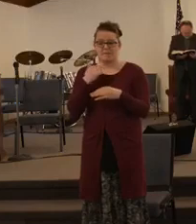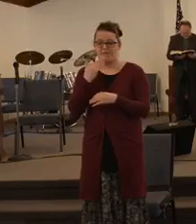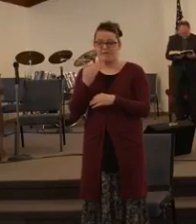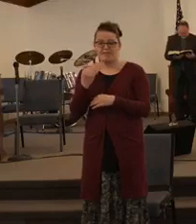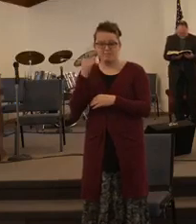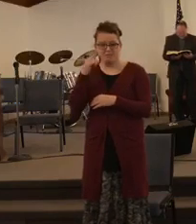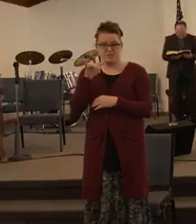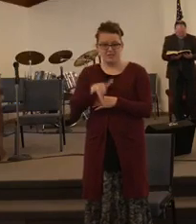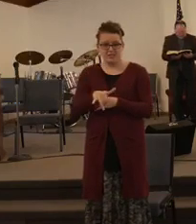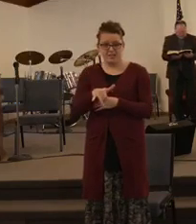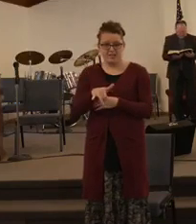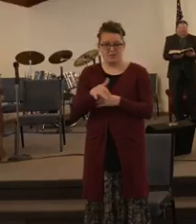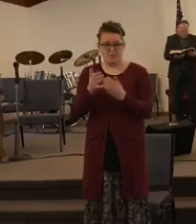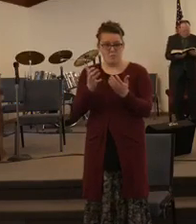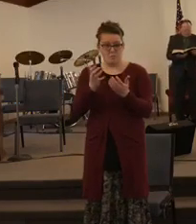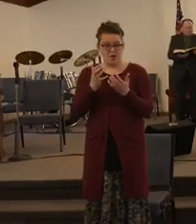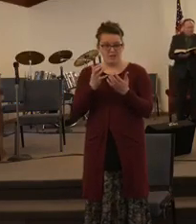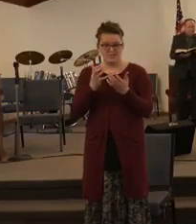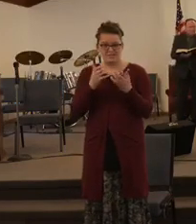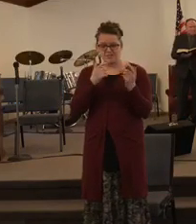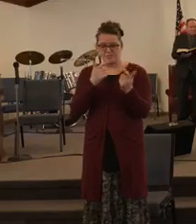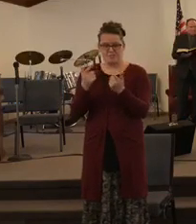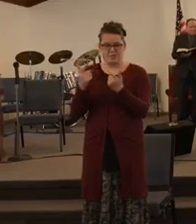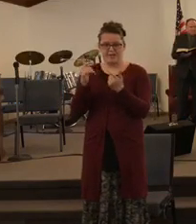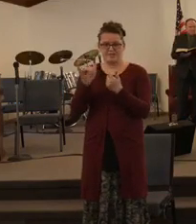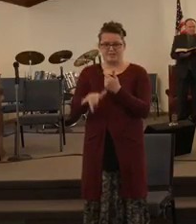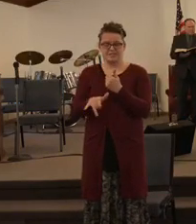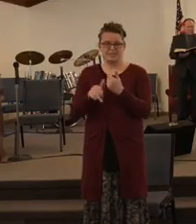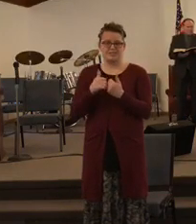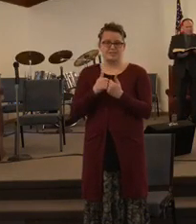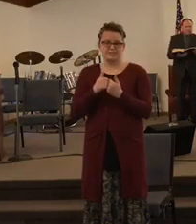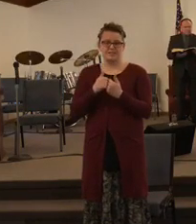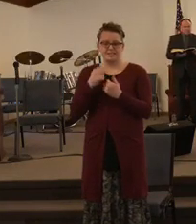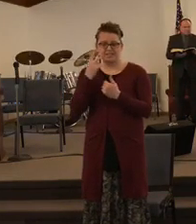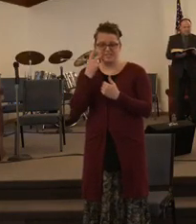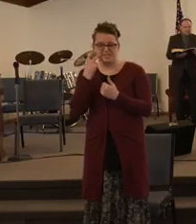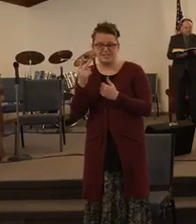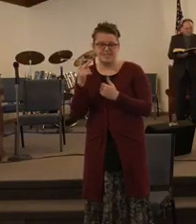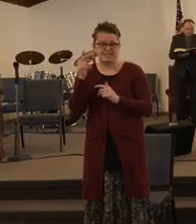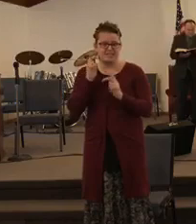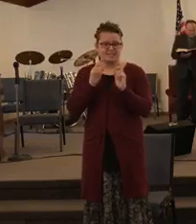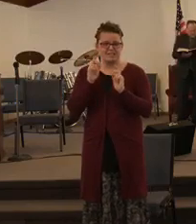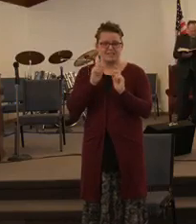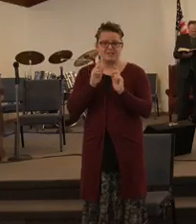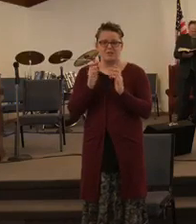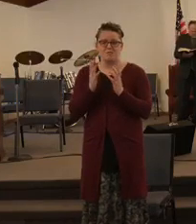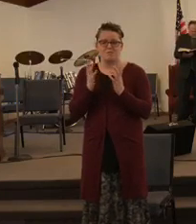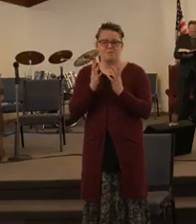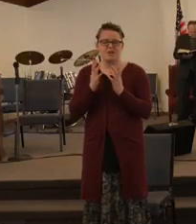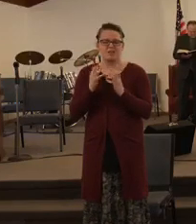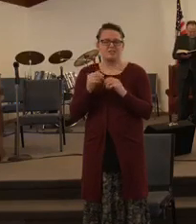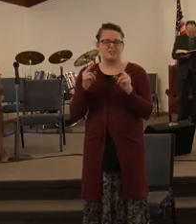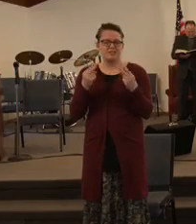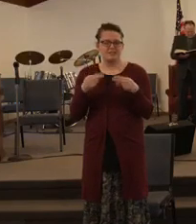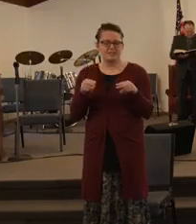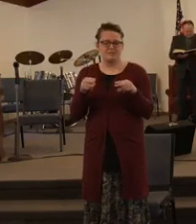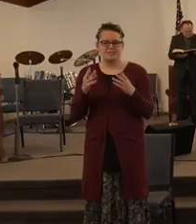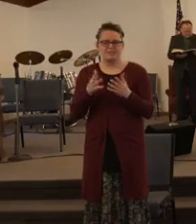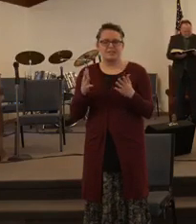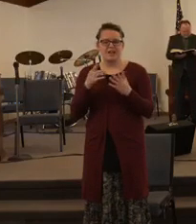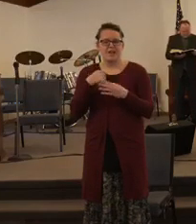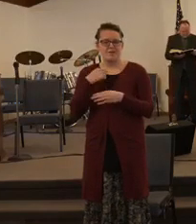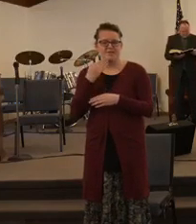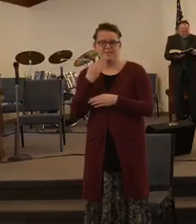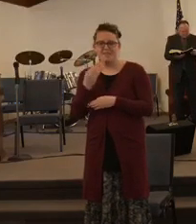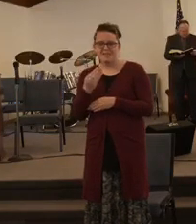them wanting to tune in to us and to hear and to see what's going on here. So I do